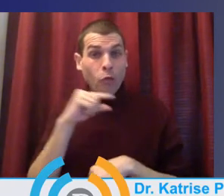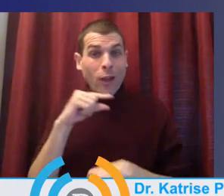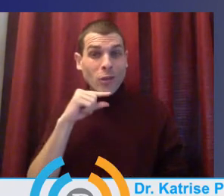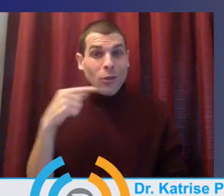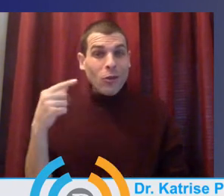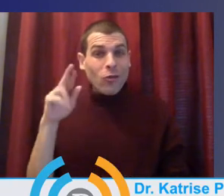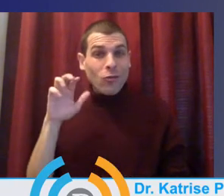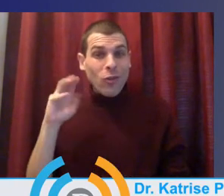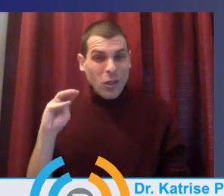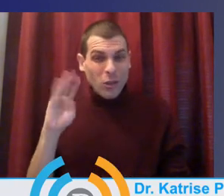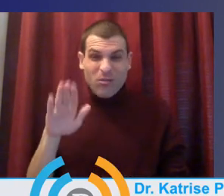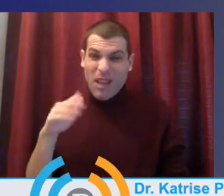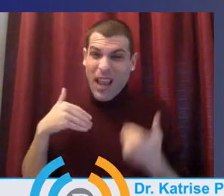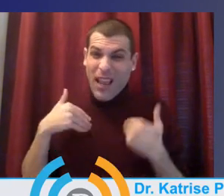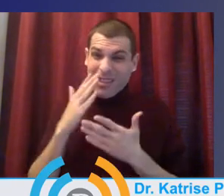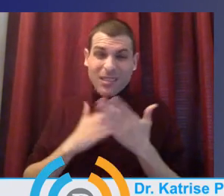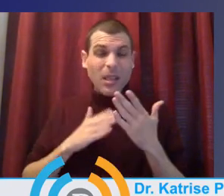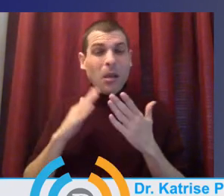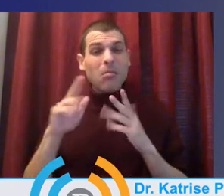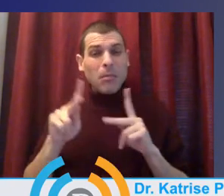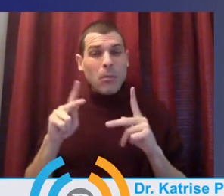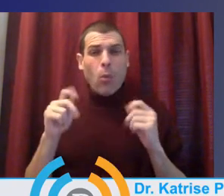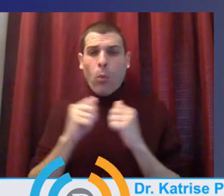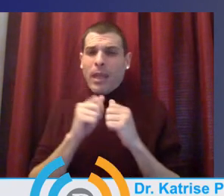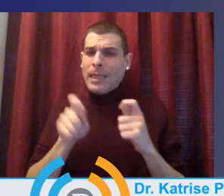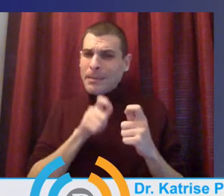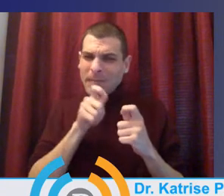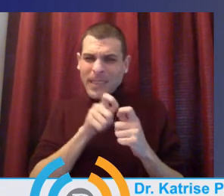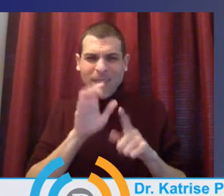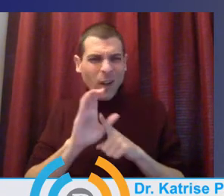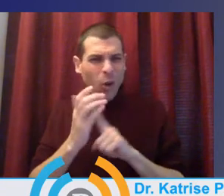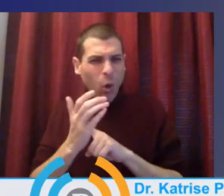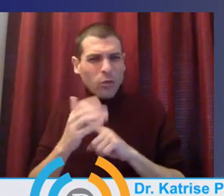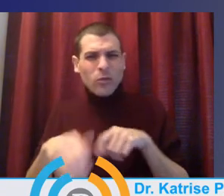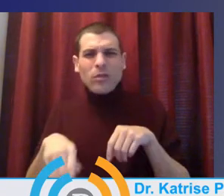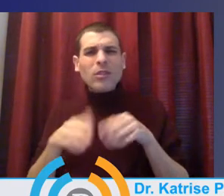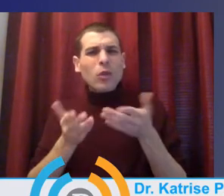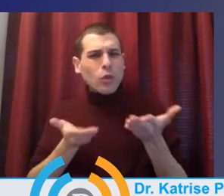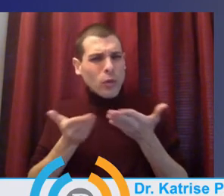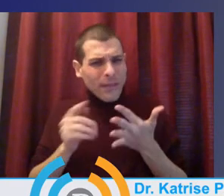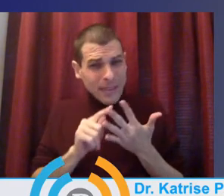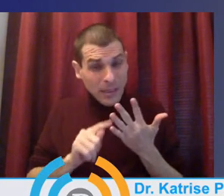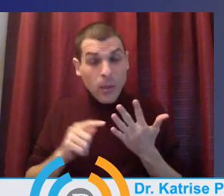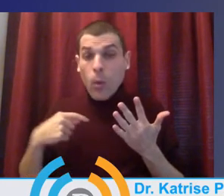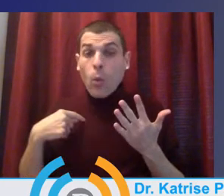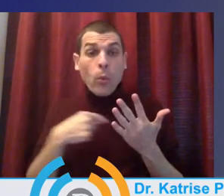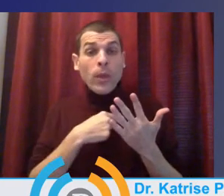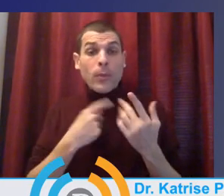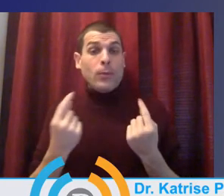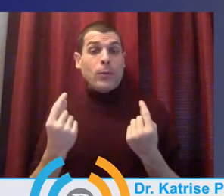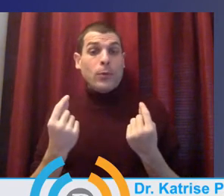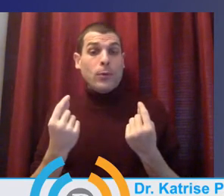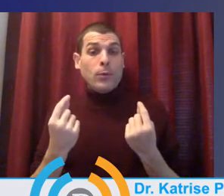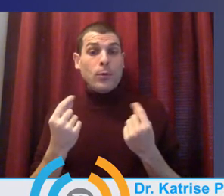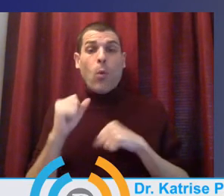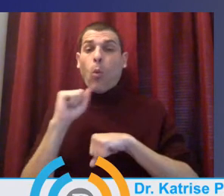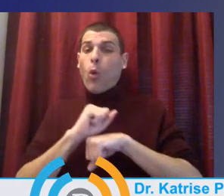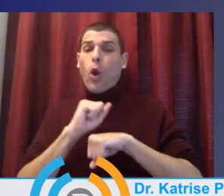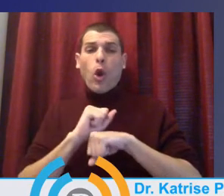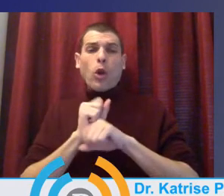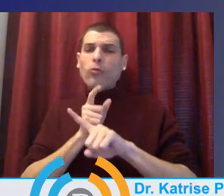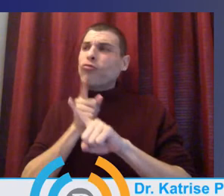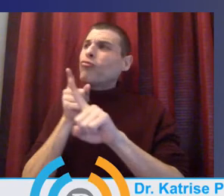specific families, the community-based organizations, we have continuously worked for our